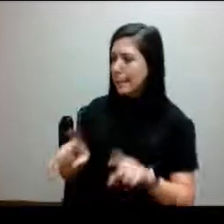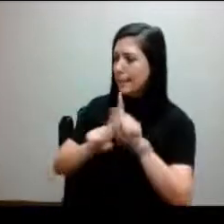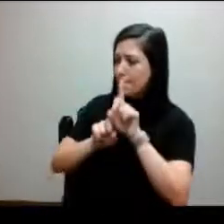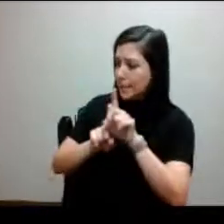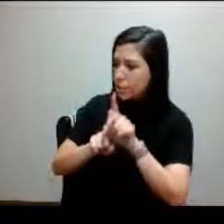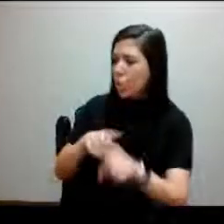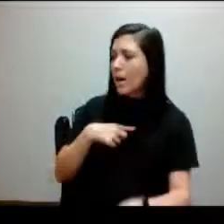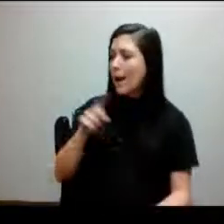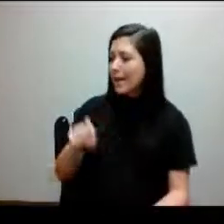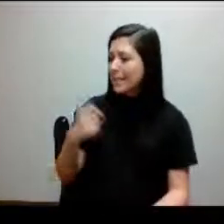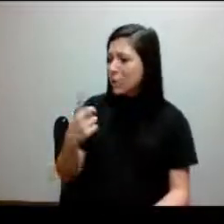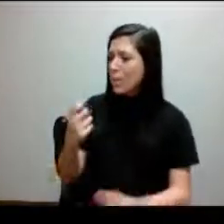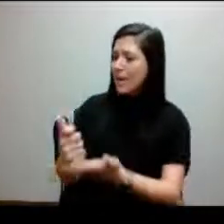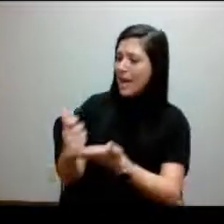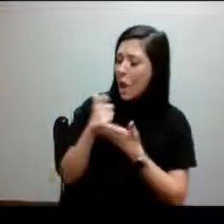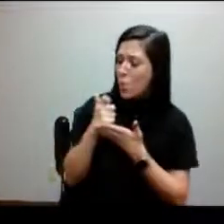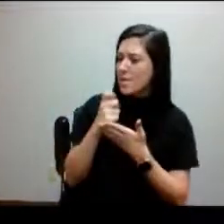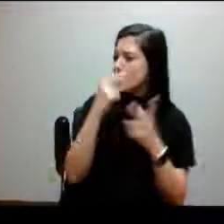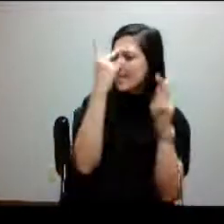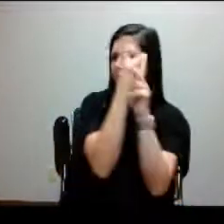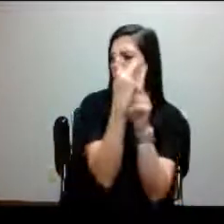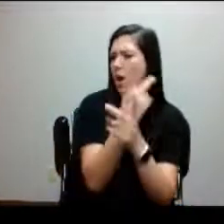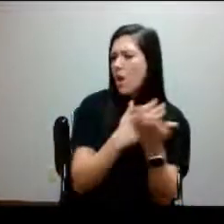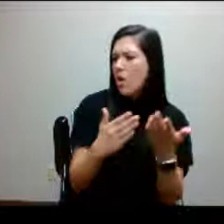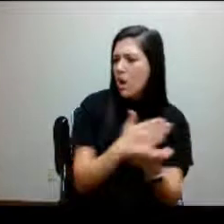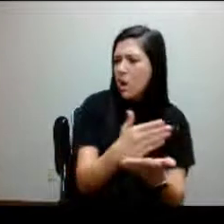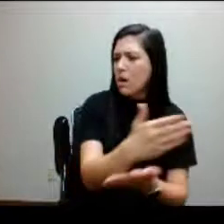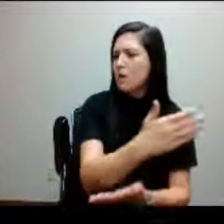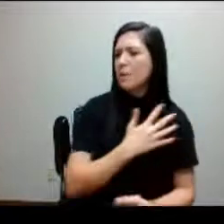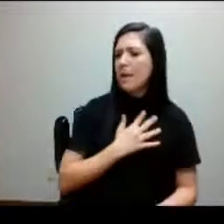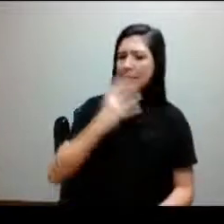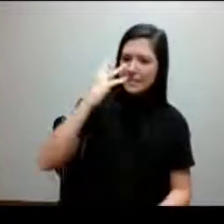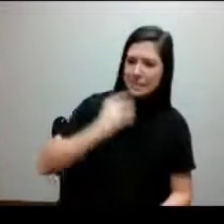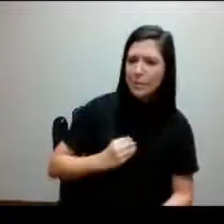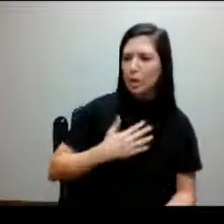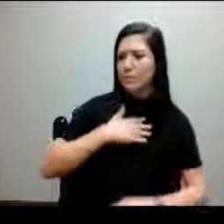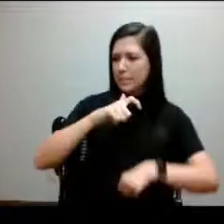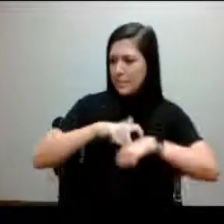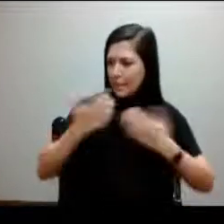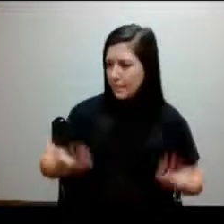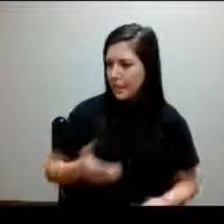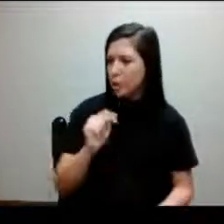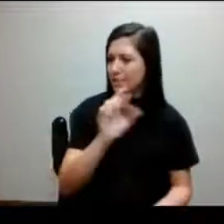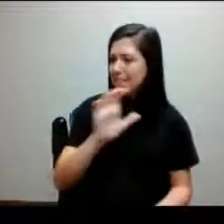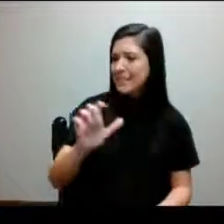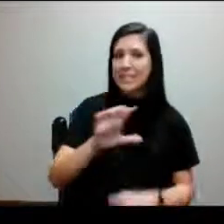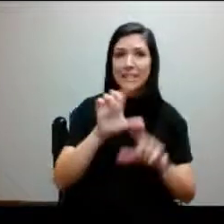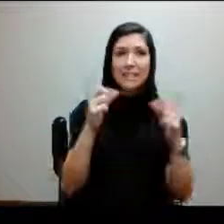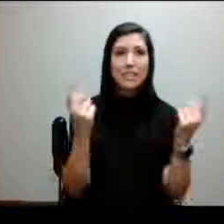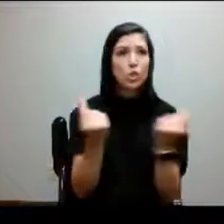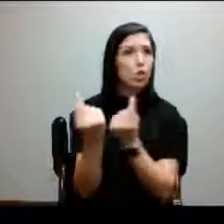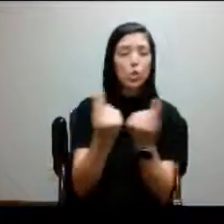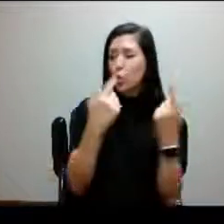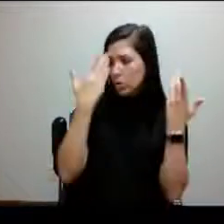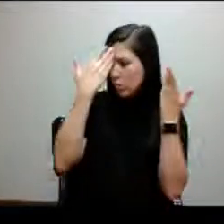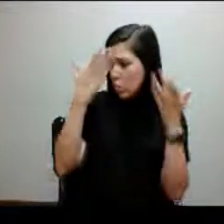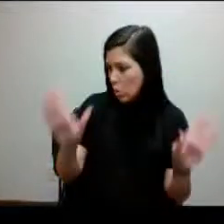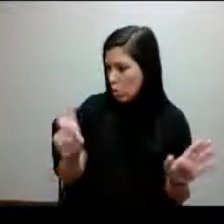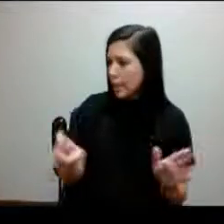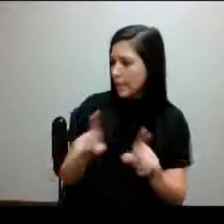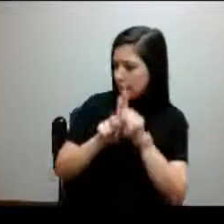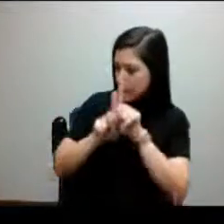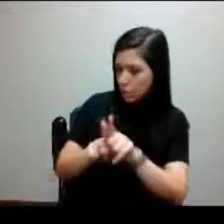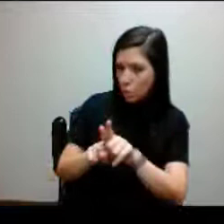I'm in need of somebody to really help me navigate my experience or my time here at TCC. I just don't know what to do. And so we really